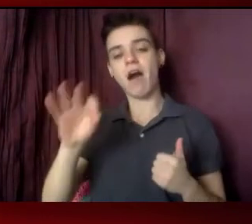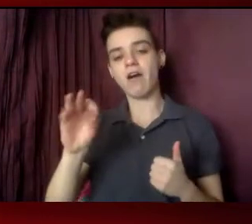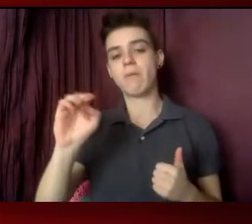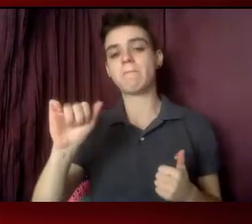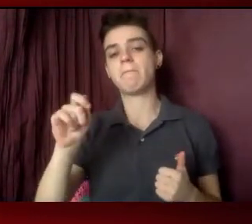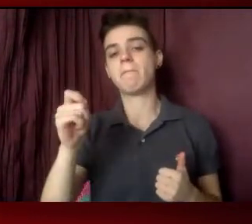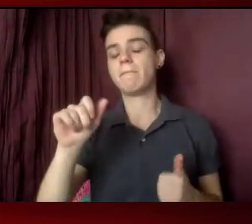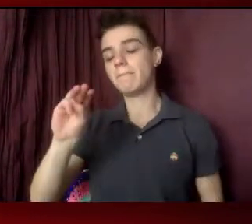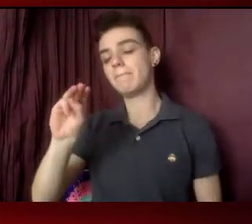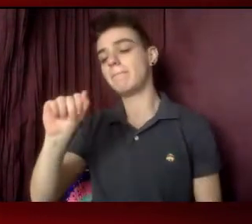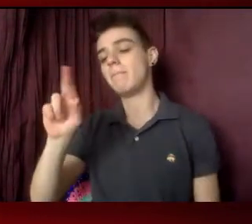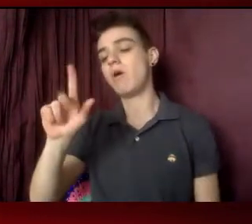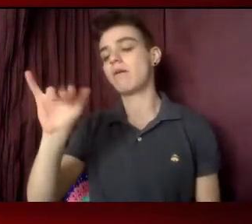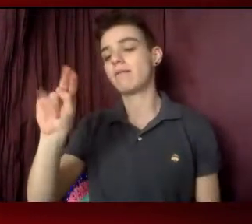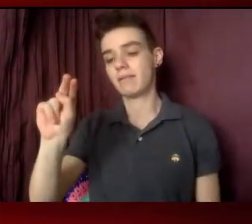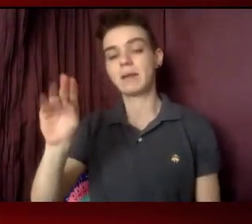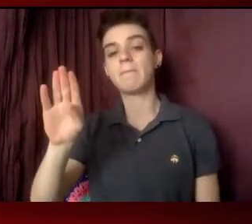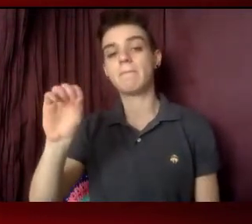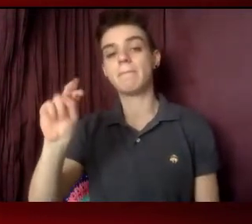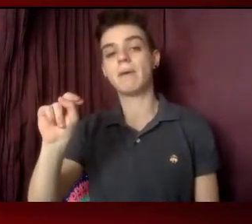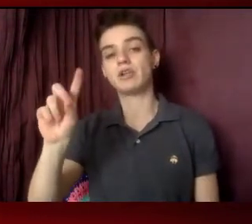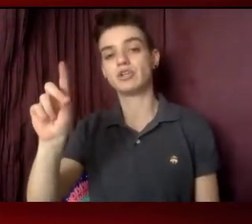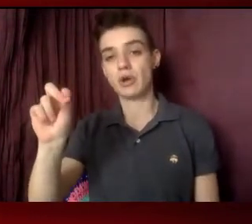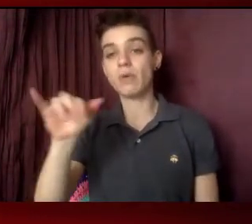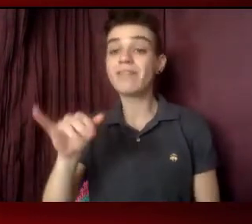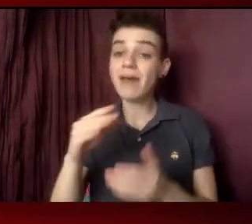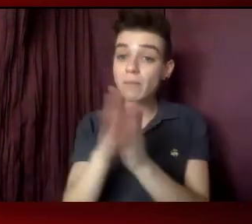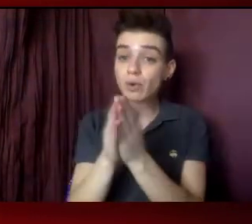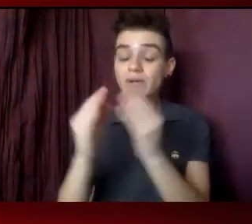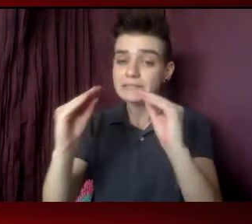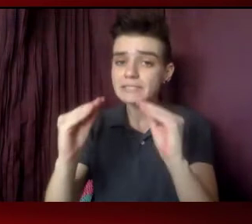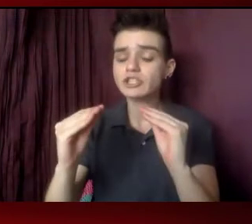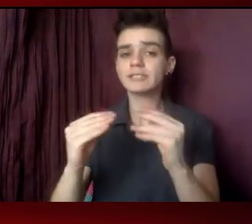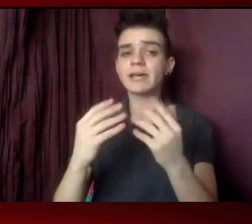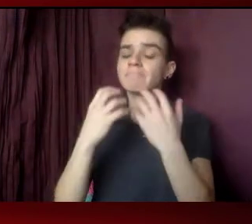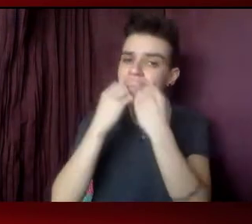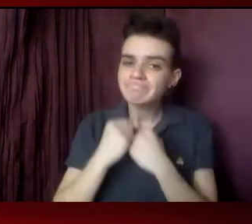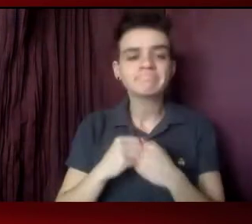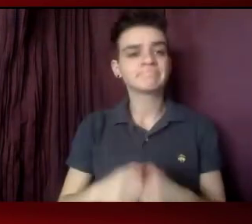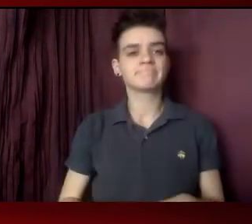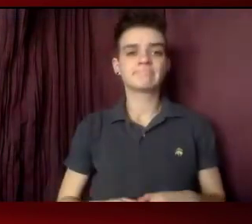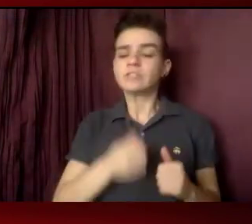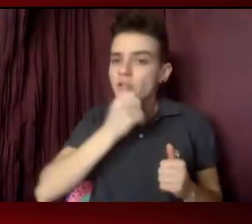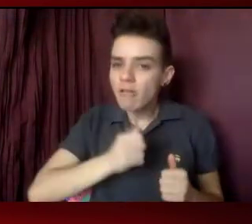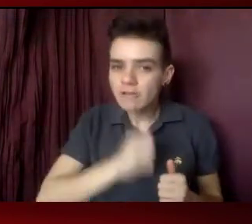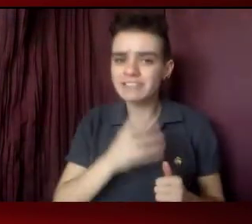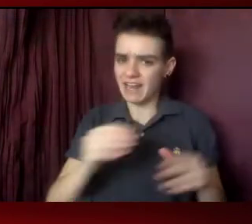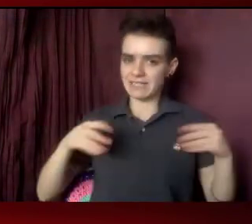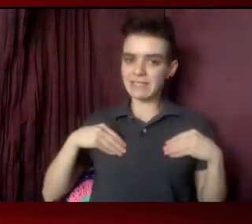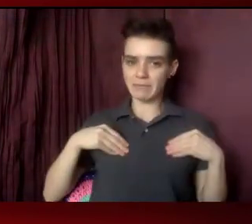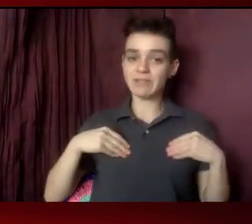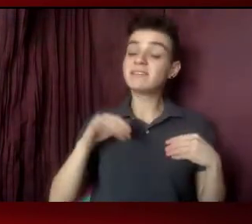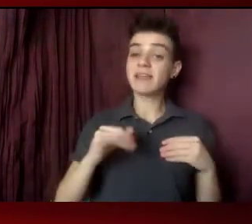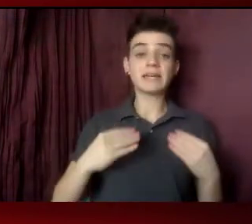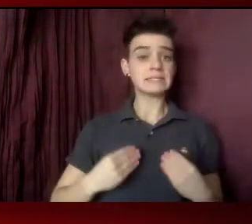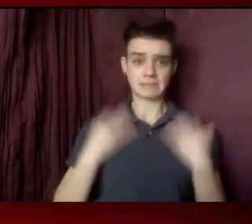a bestseller. And it's teaching tolerance and acceptance, and it's inspiring, inspiring LBGTQ parents